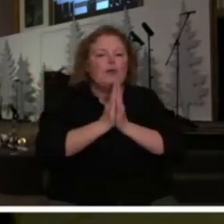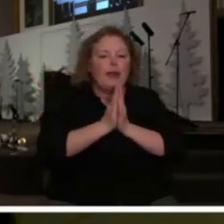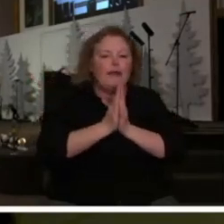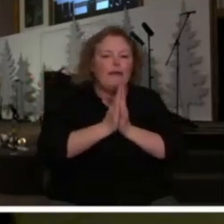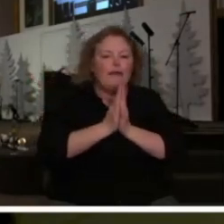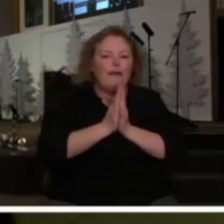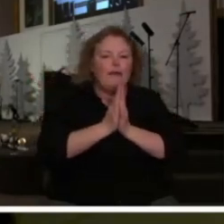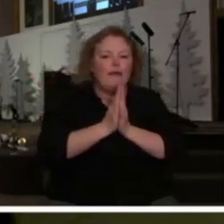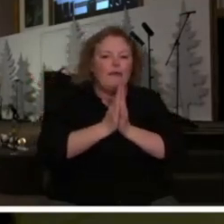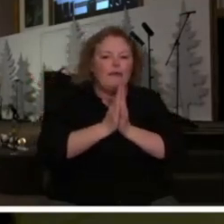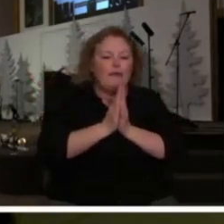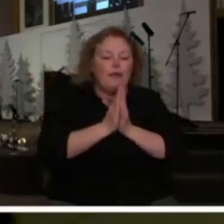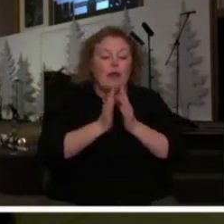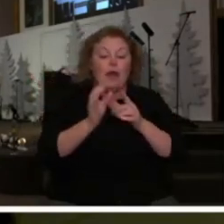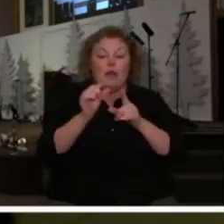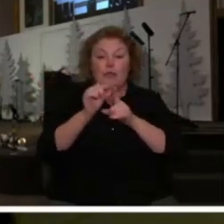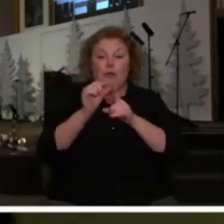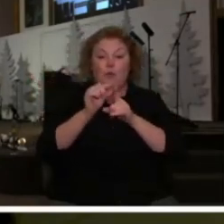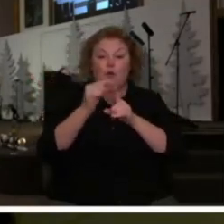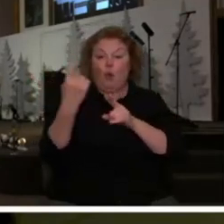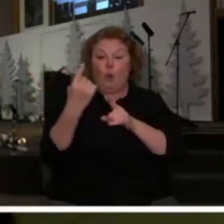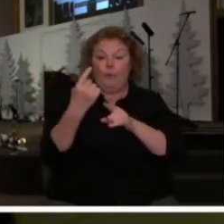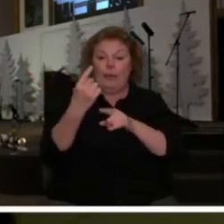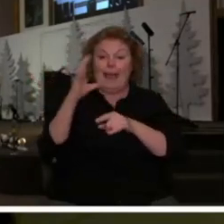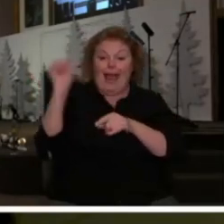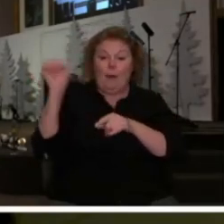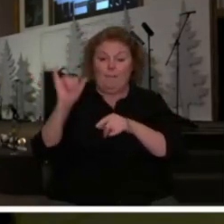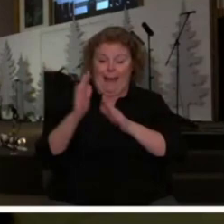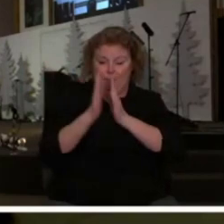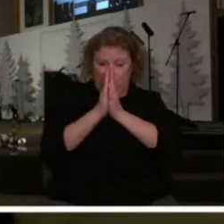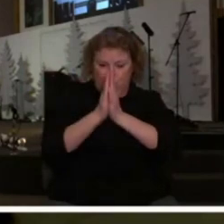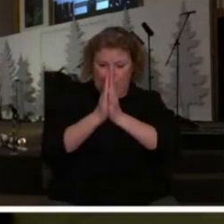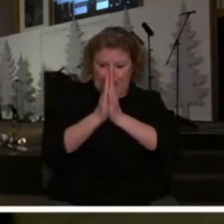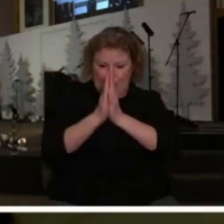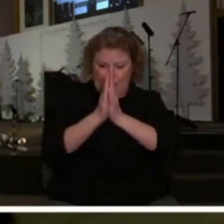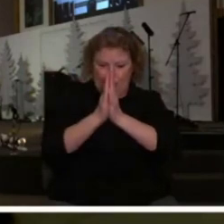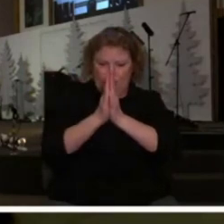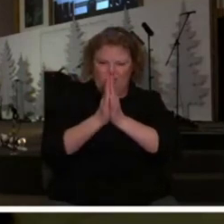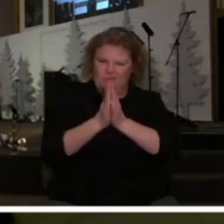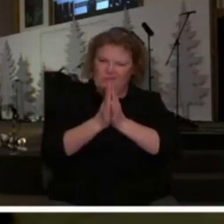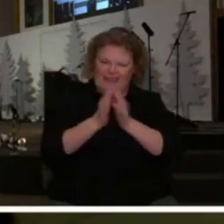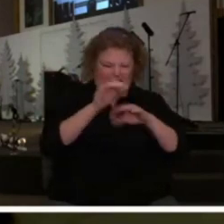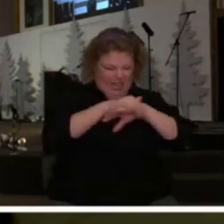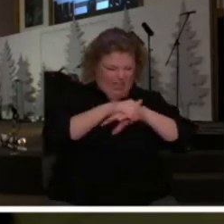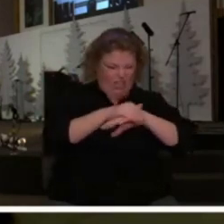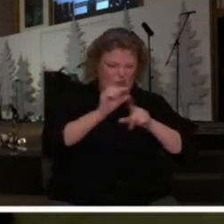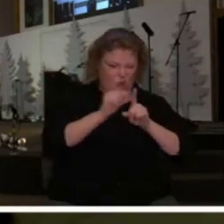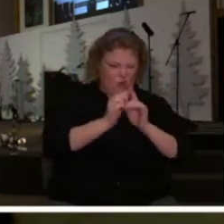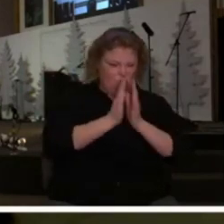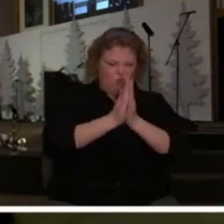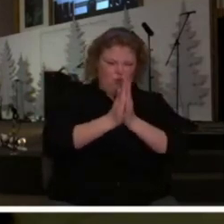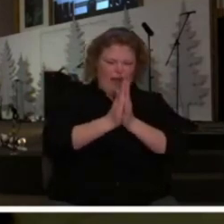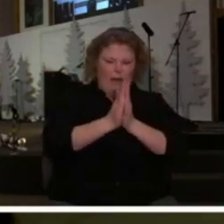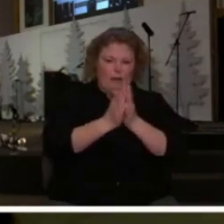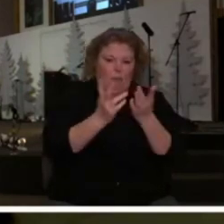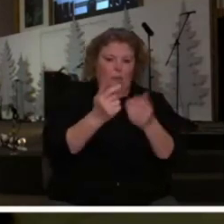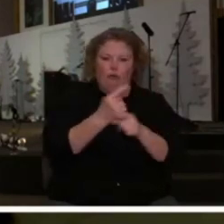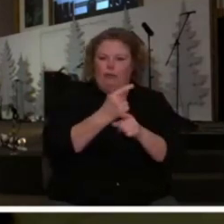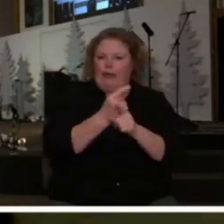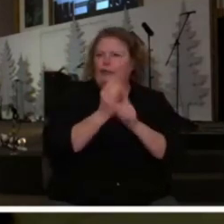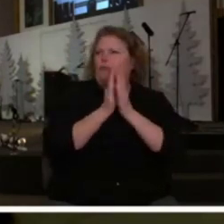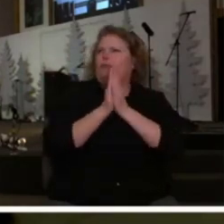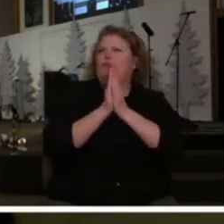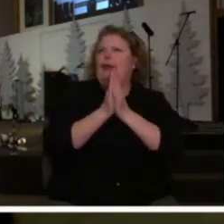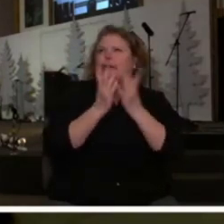uses the word it only comes out by prayer now we see that word prayer and we think of it in terms of just a regular prayer